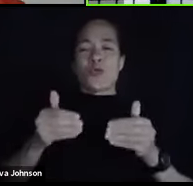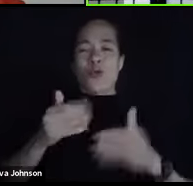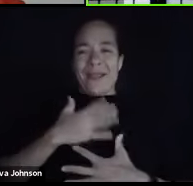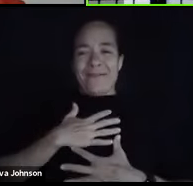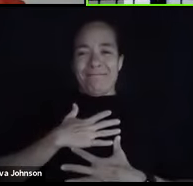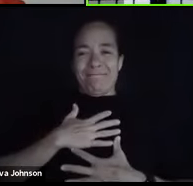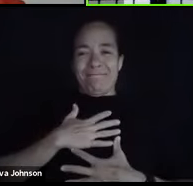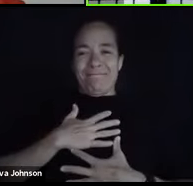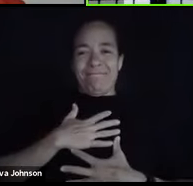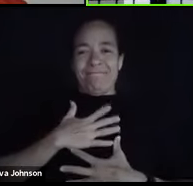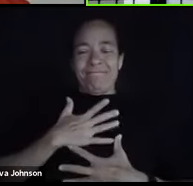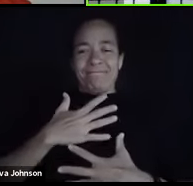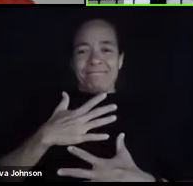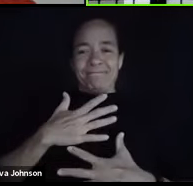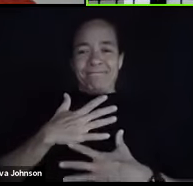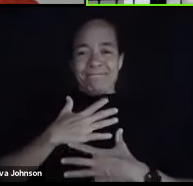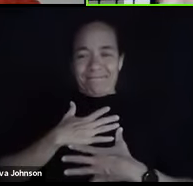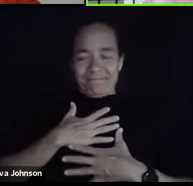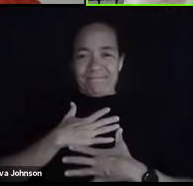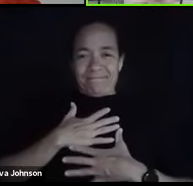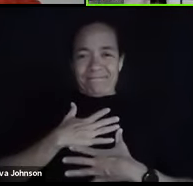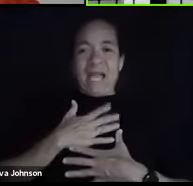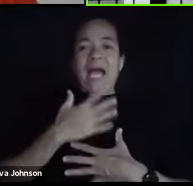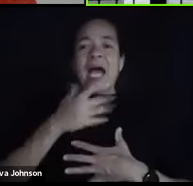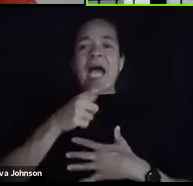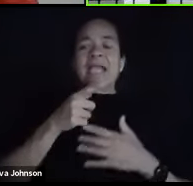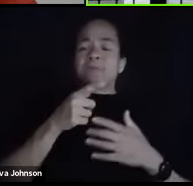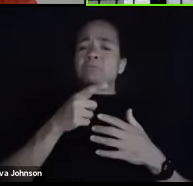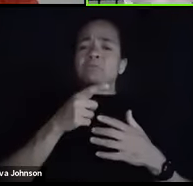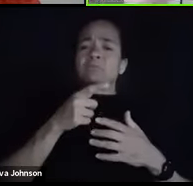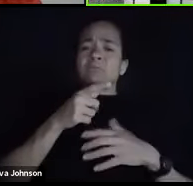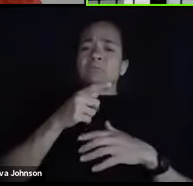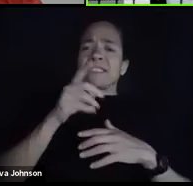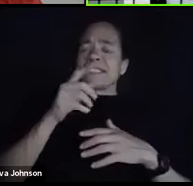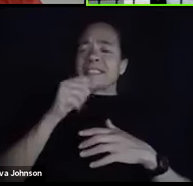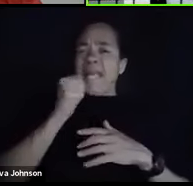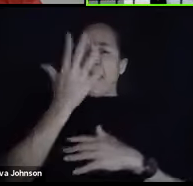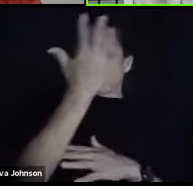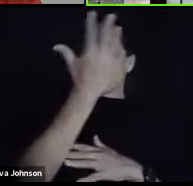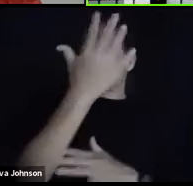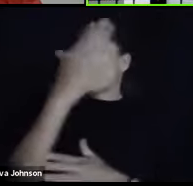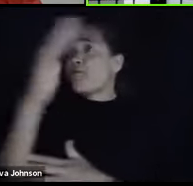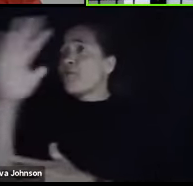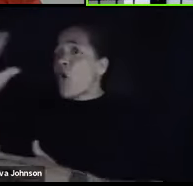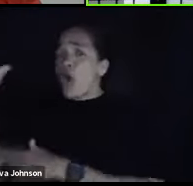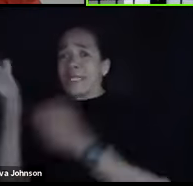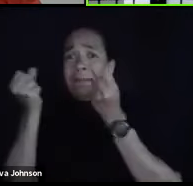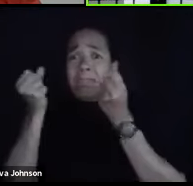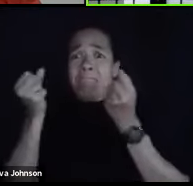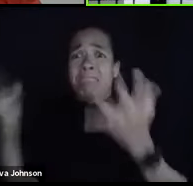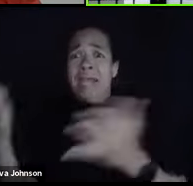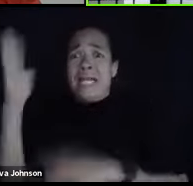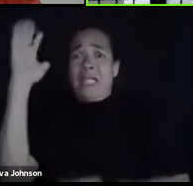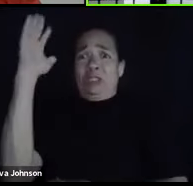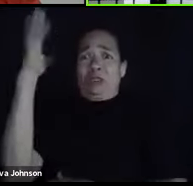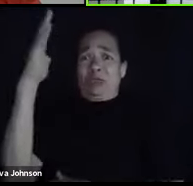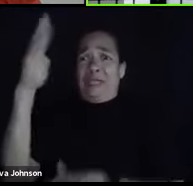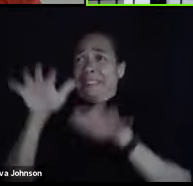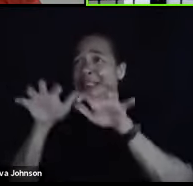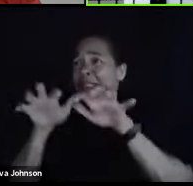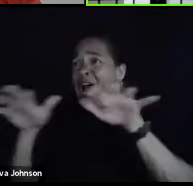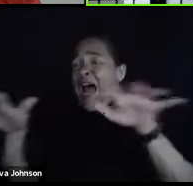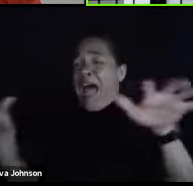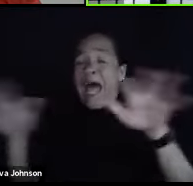tasks one by one. Instead of looking at the forest and being overwhelmed because the forest seems so vast and so